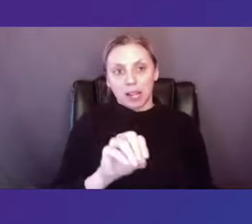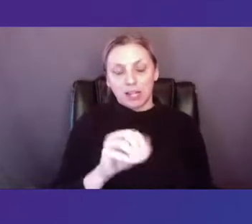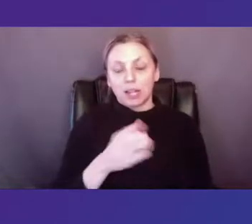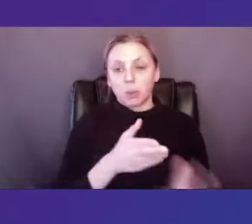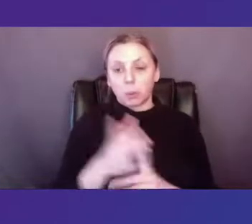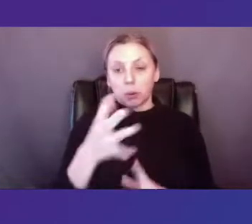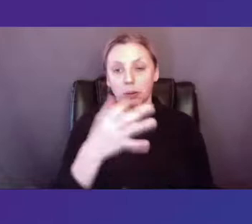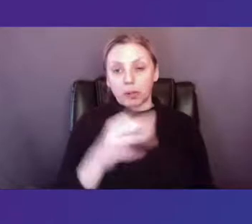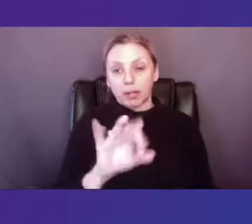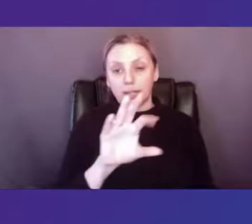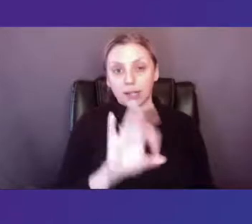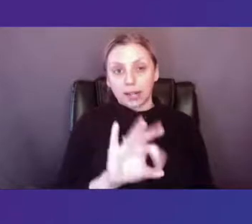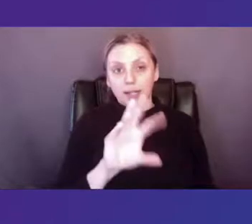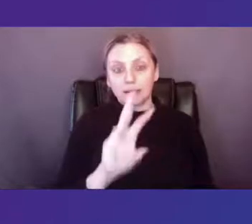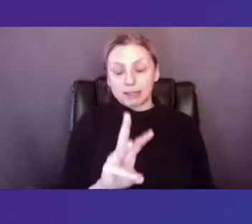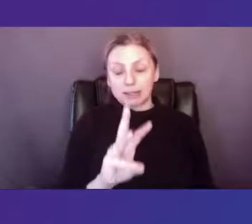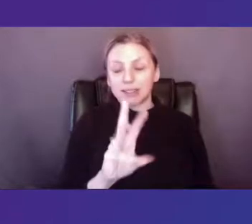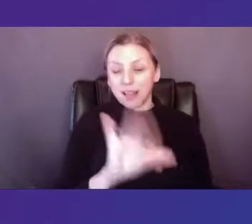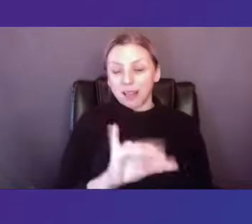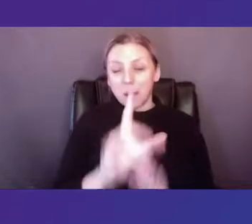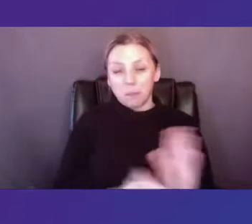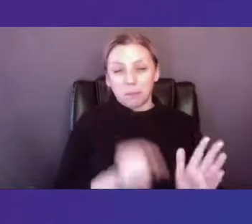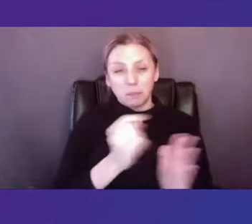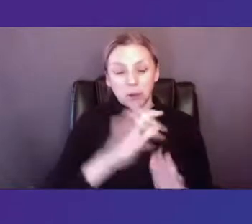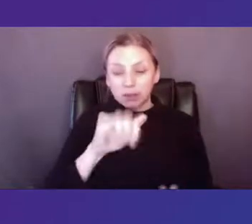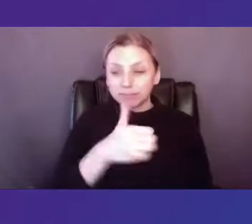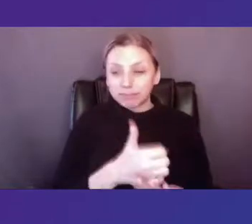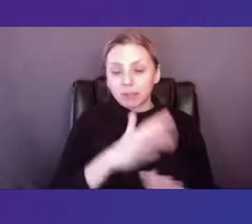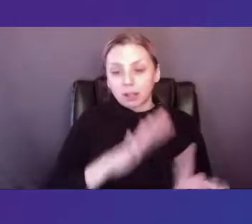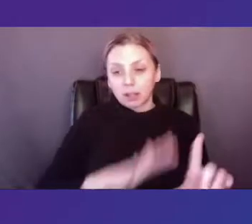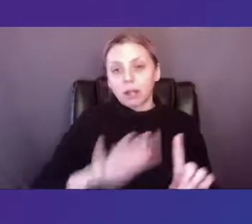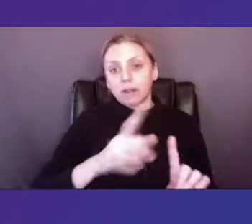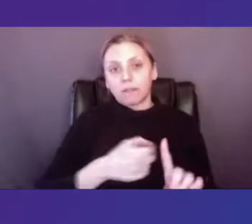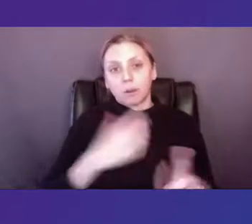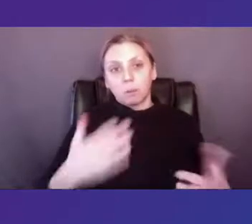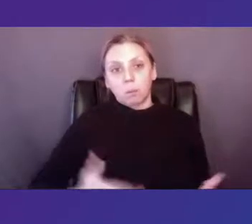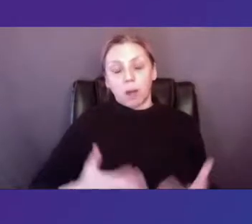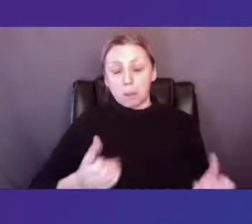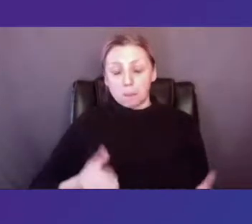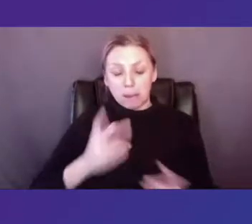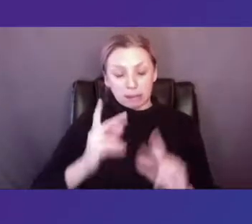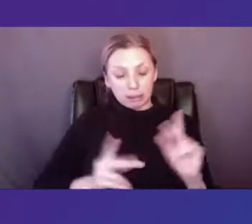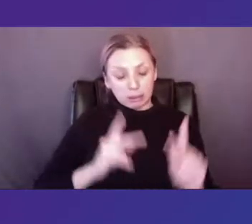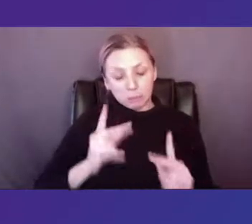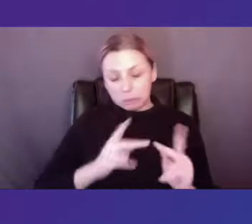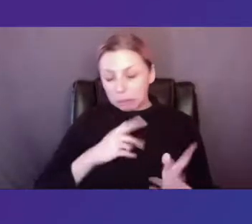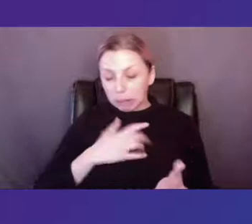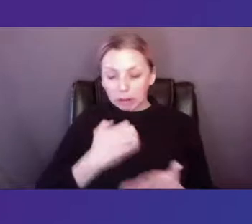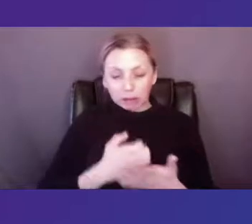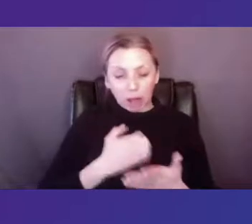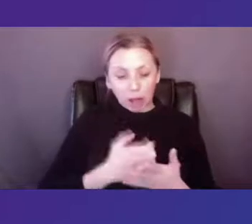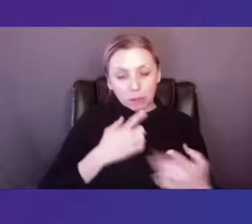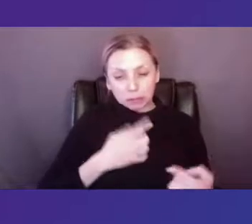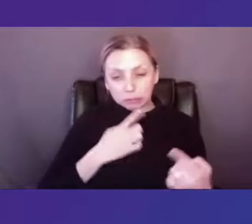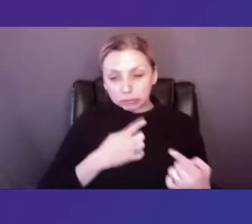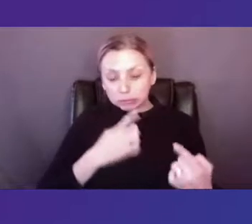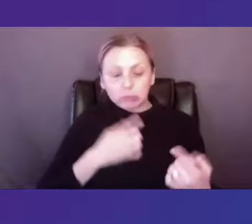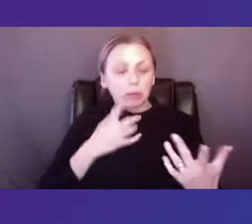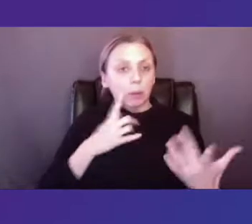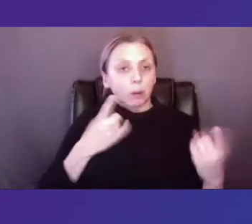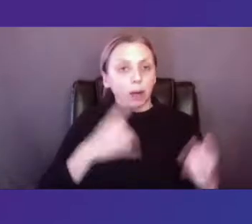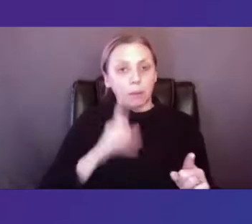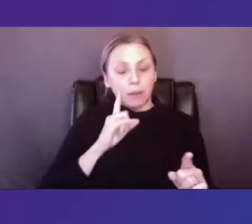1996, and it's a period characterized by heightened economic contingencies that were really threatening